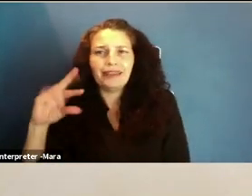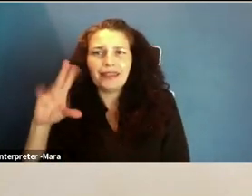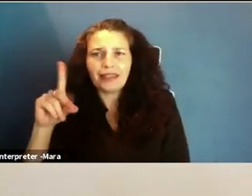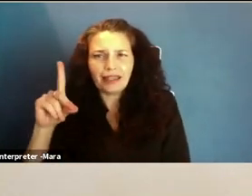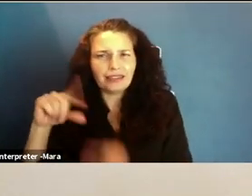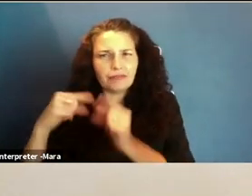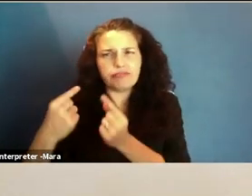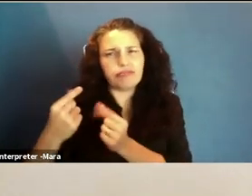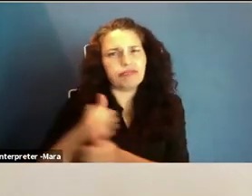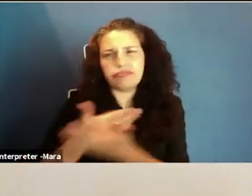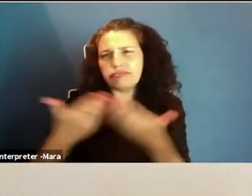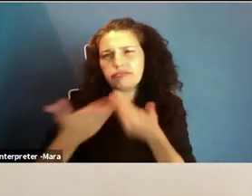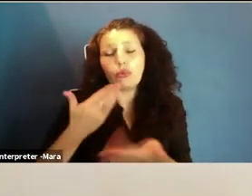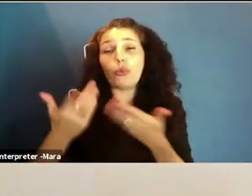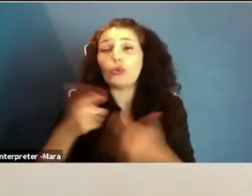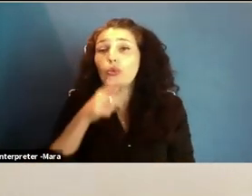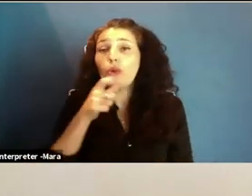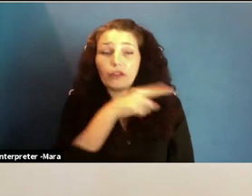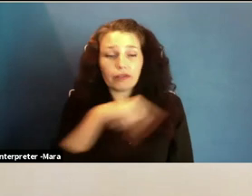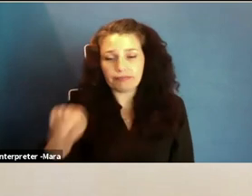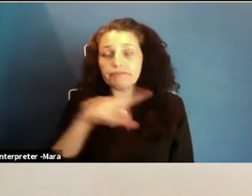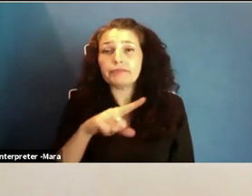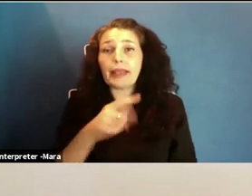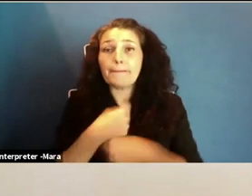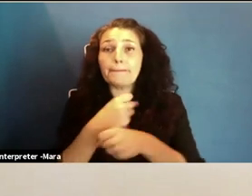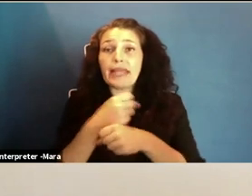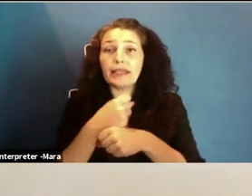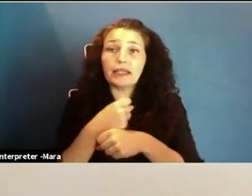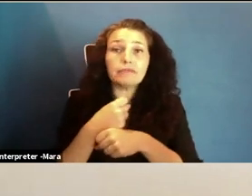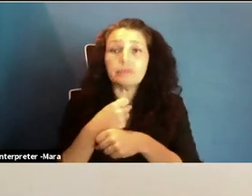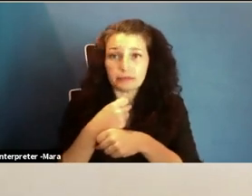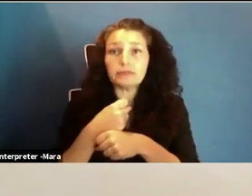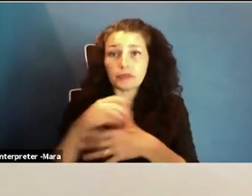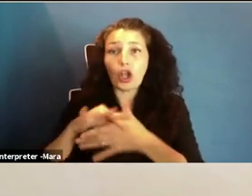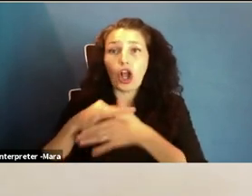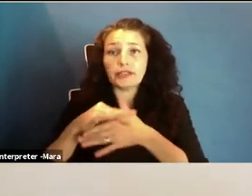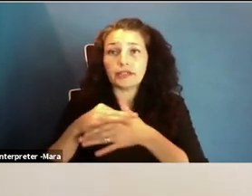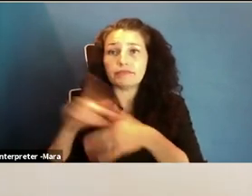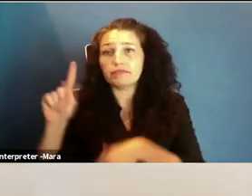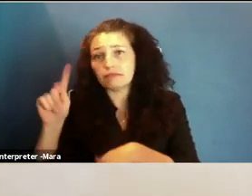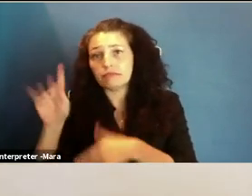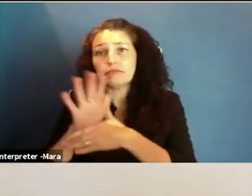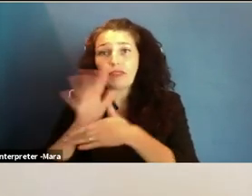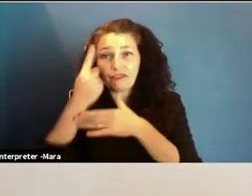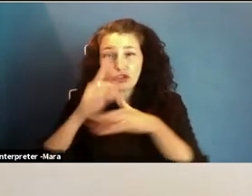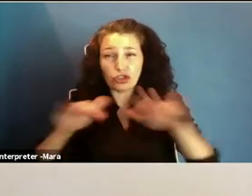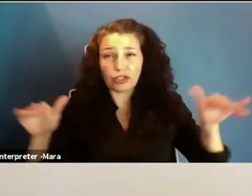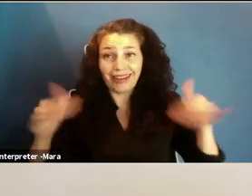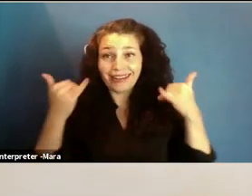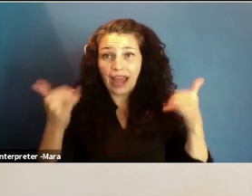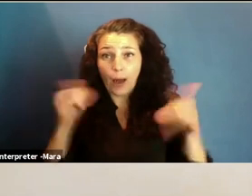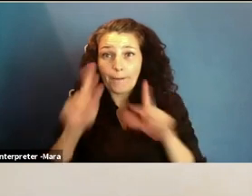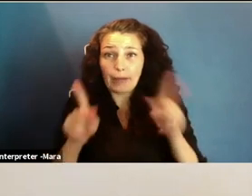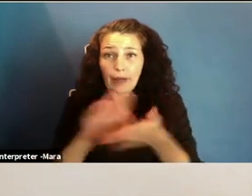the result has has been that people are very aware of this problem now, and we had some